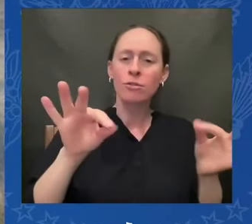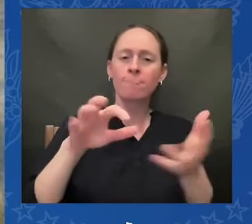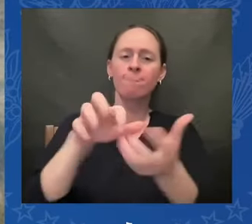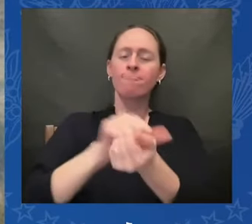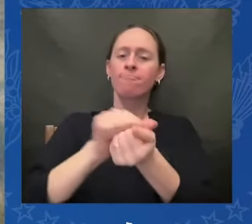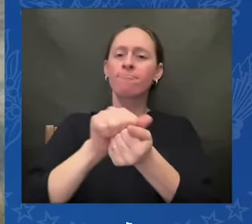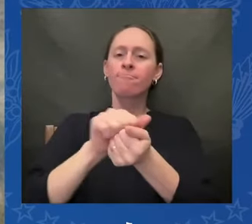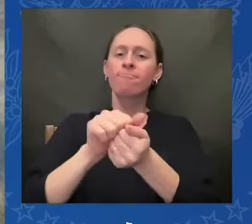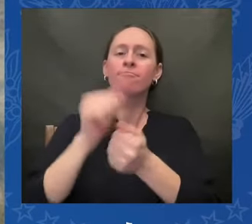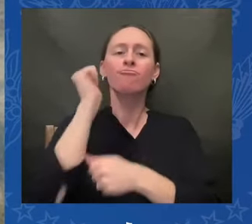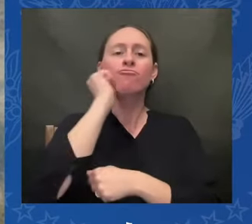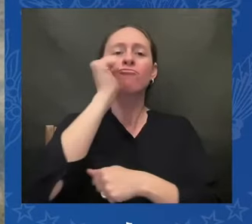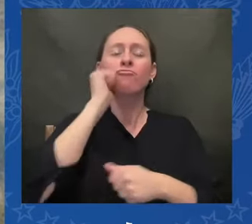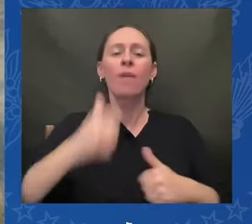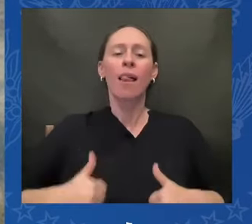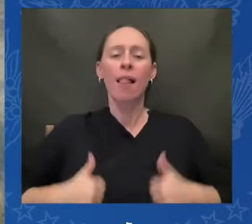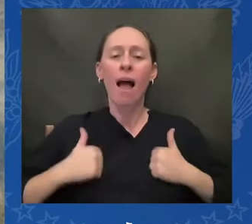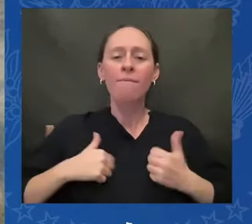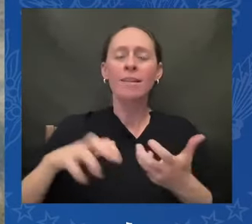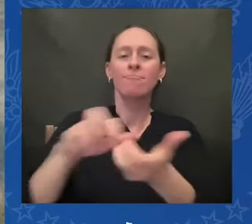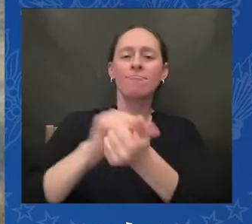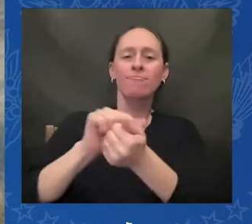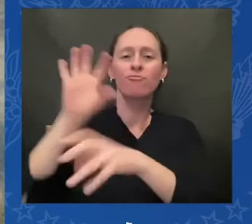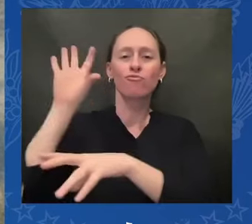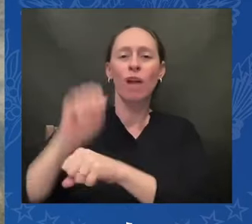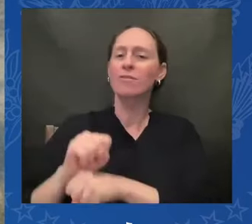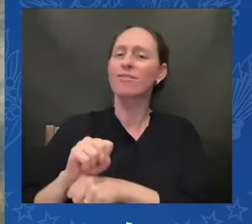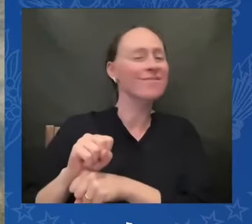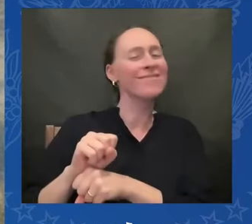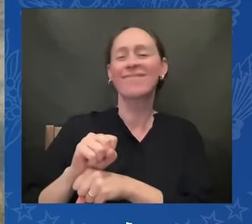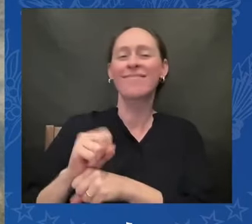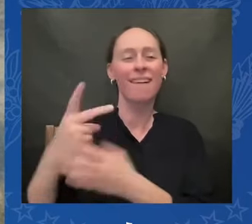us because we persevered